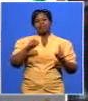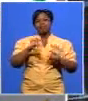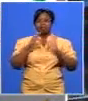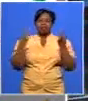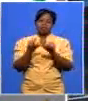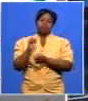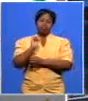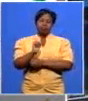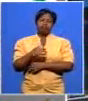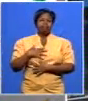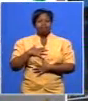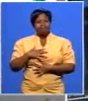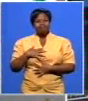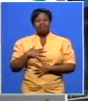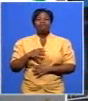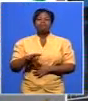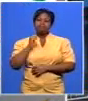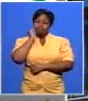Sincerely we are sending our condolences.